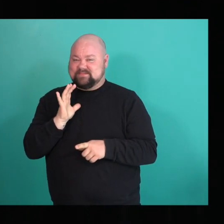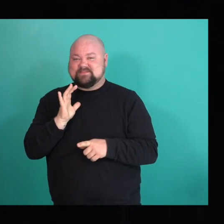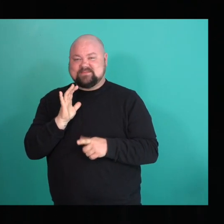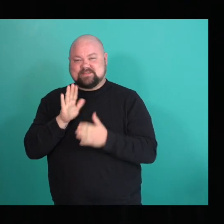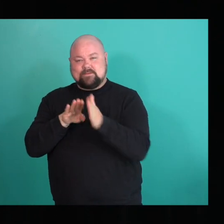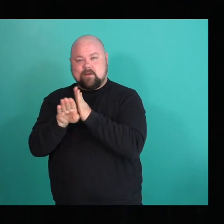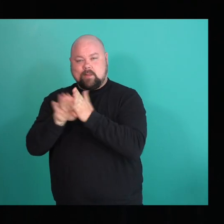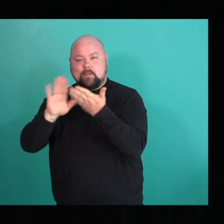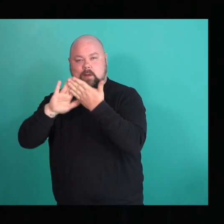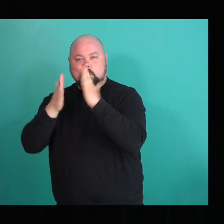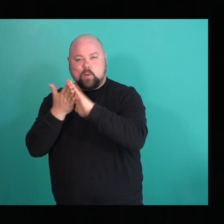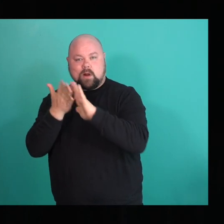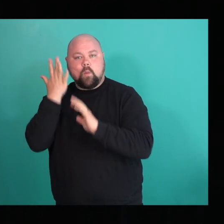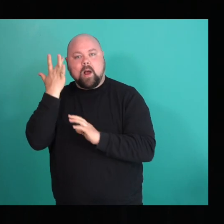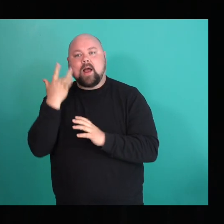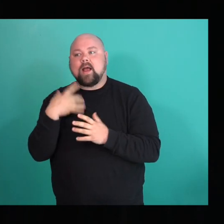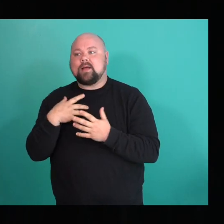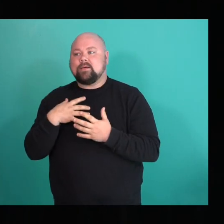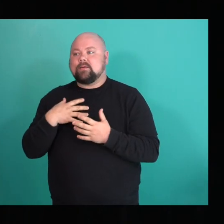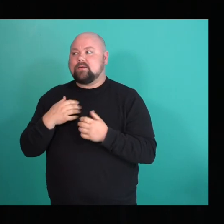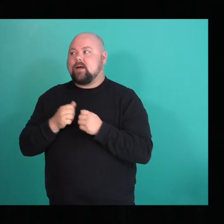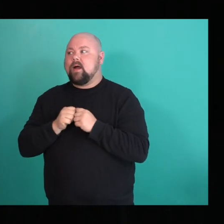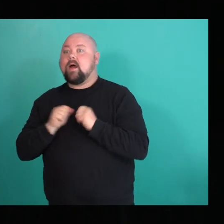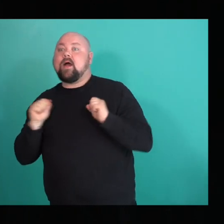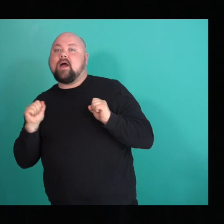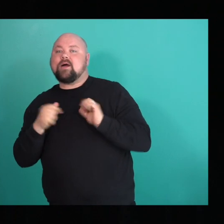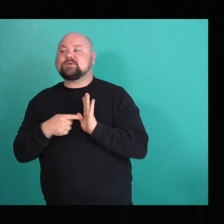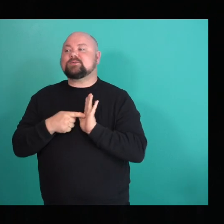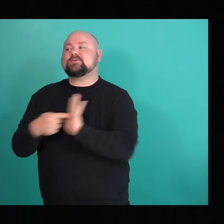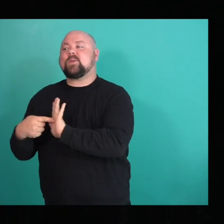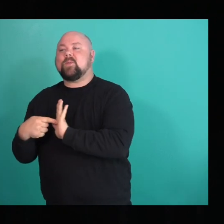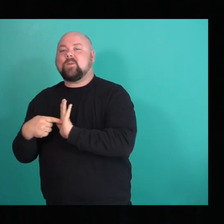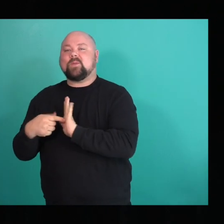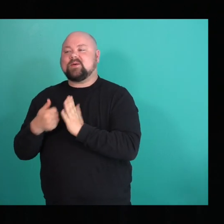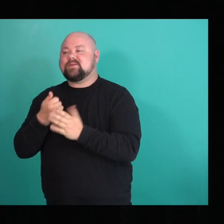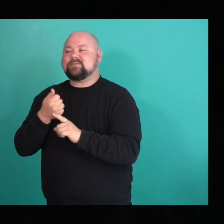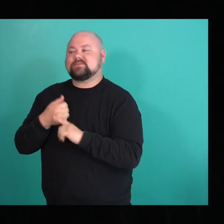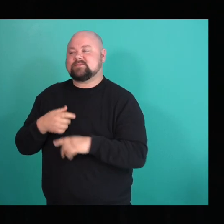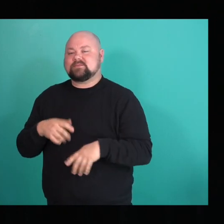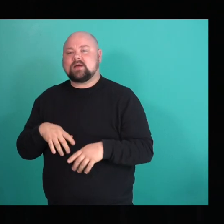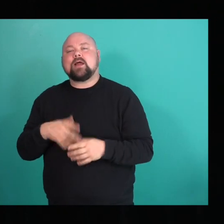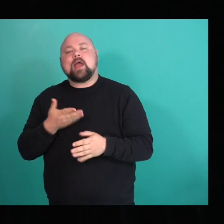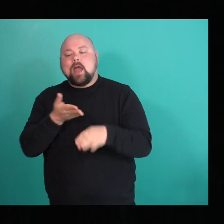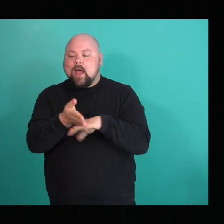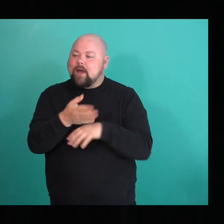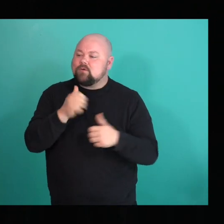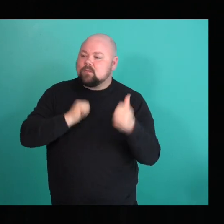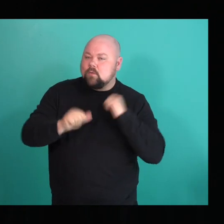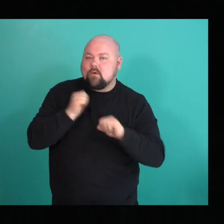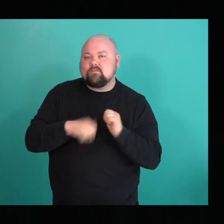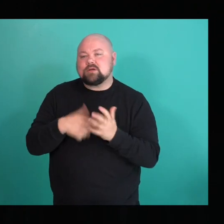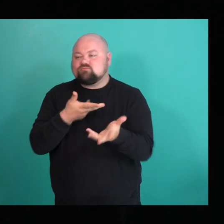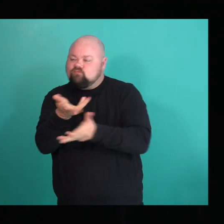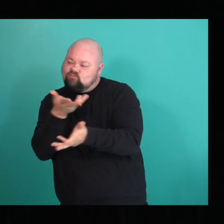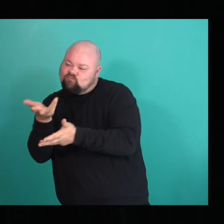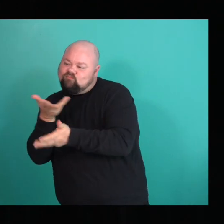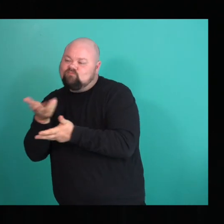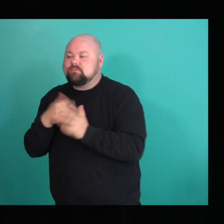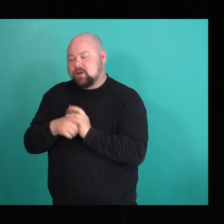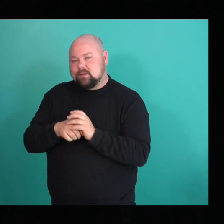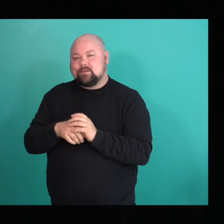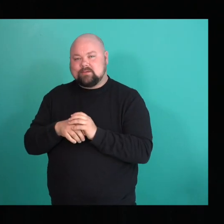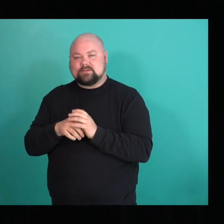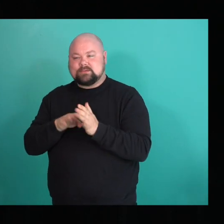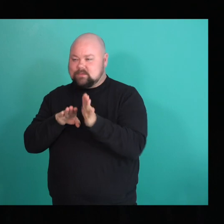community because you're being vulnerable with people and people are talking to you before or after the show and like getting to know you as a person. So I